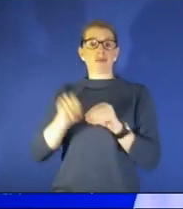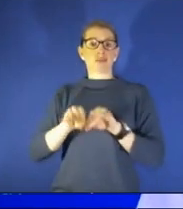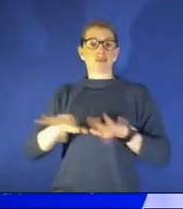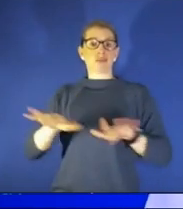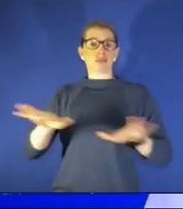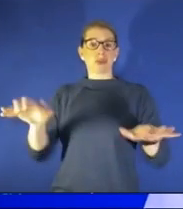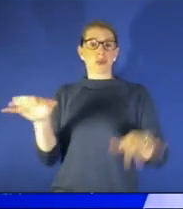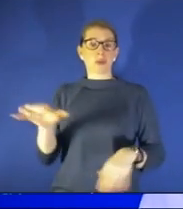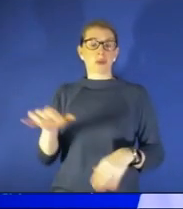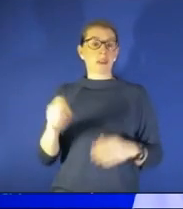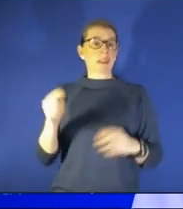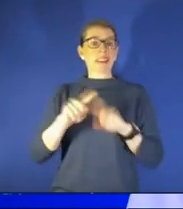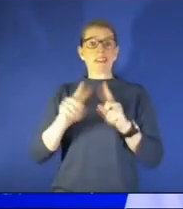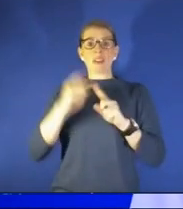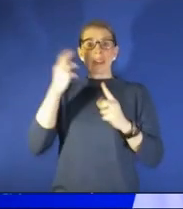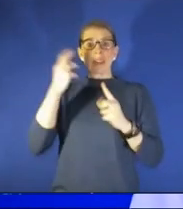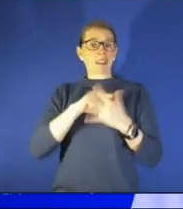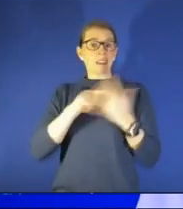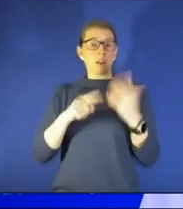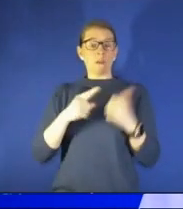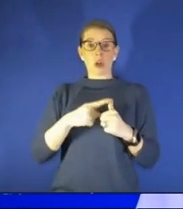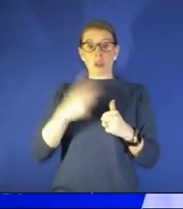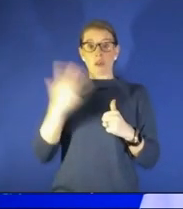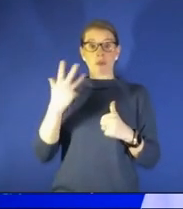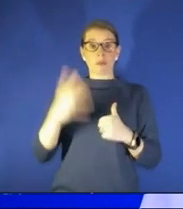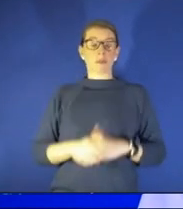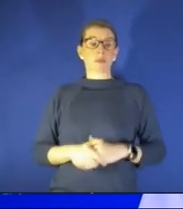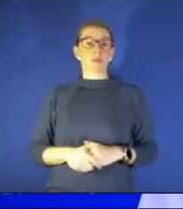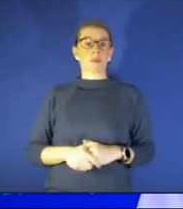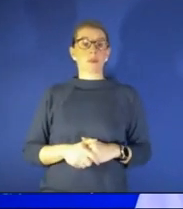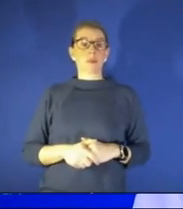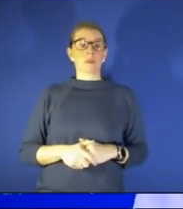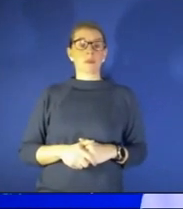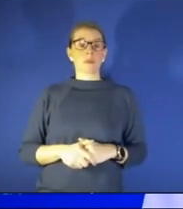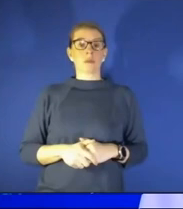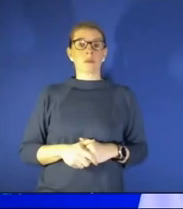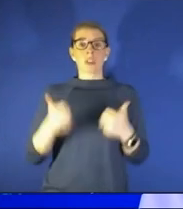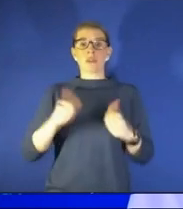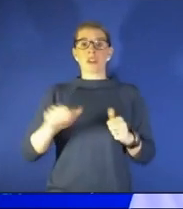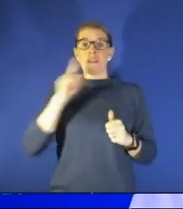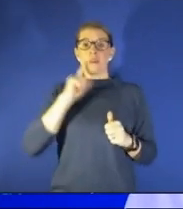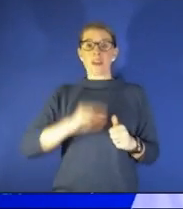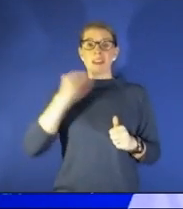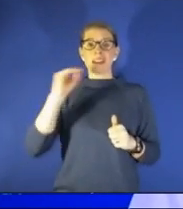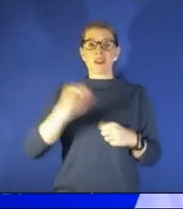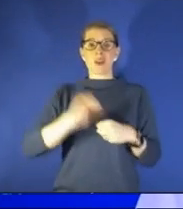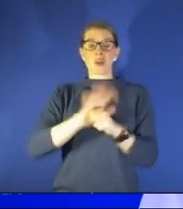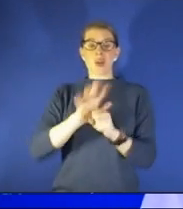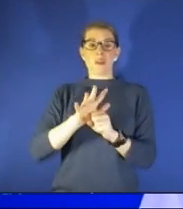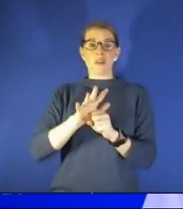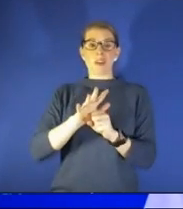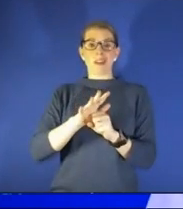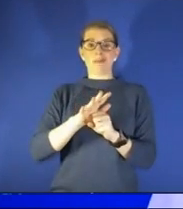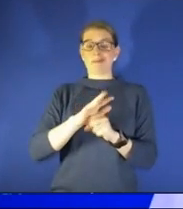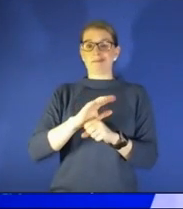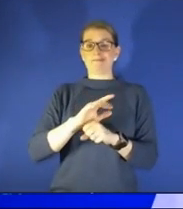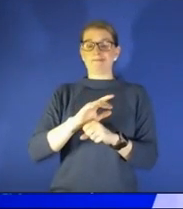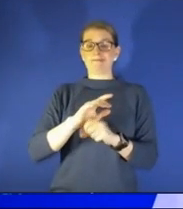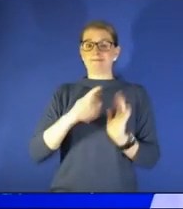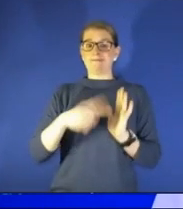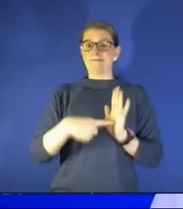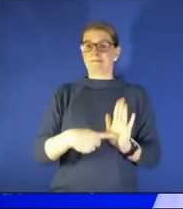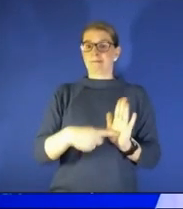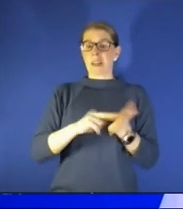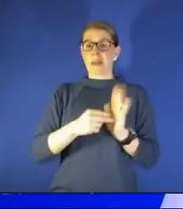first of all being the trying for that zero covid stance where they don't have a lot of natural immunity that has been